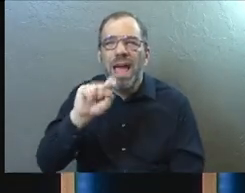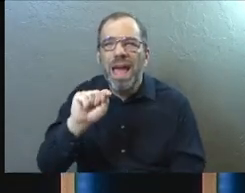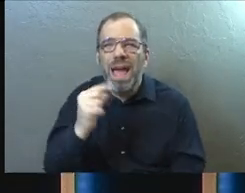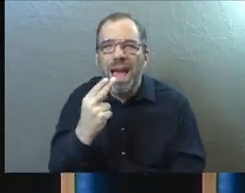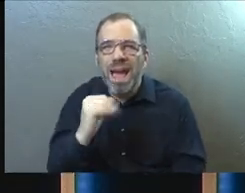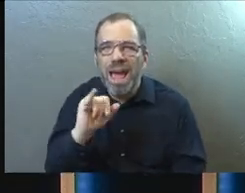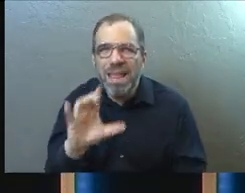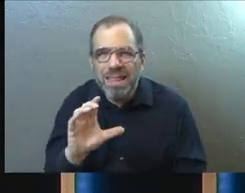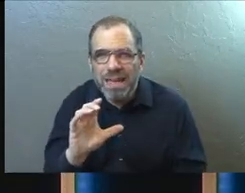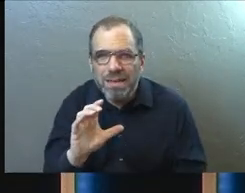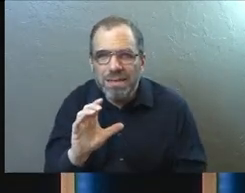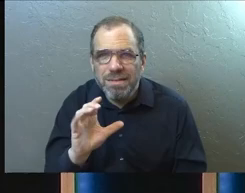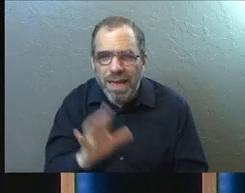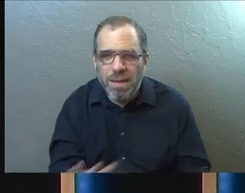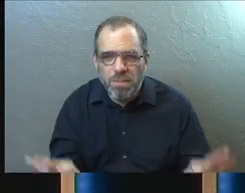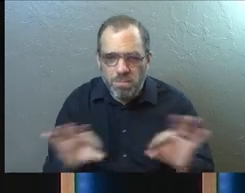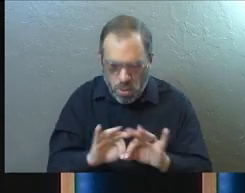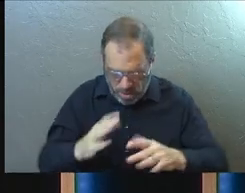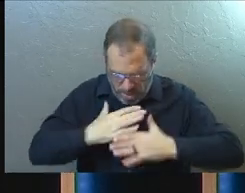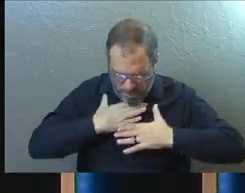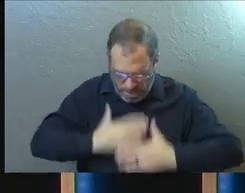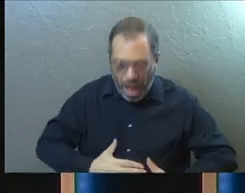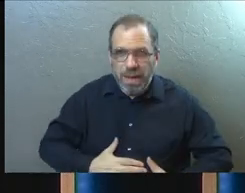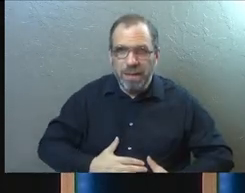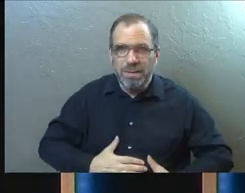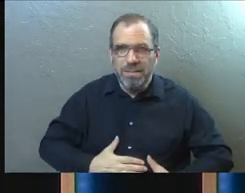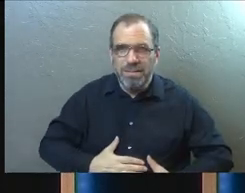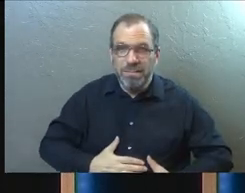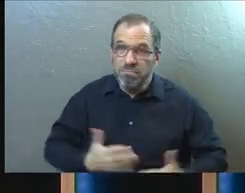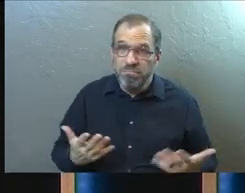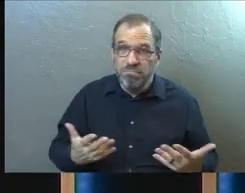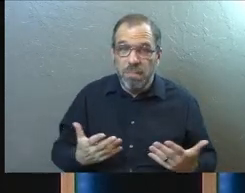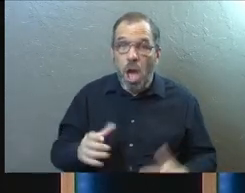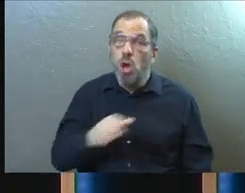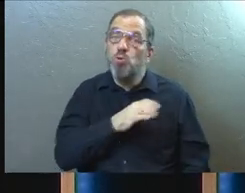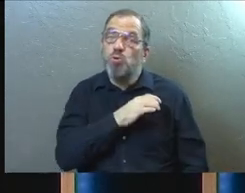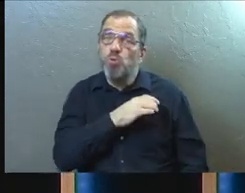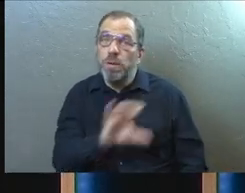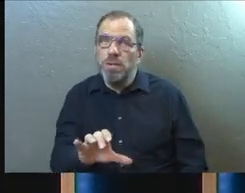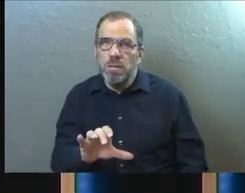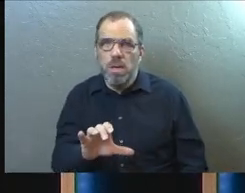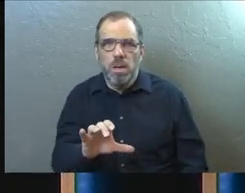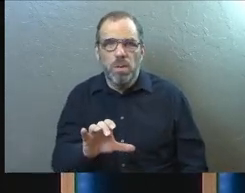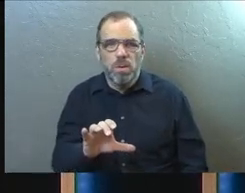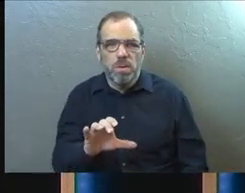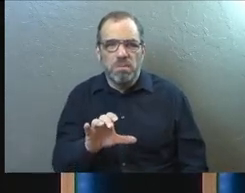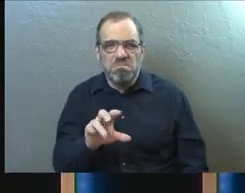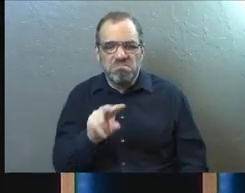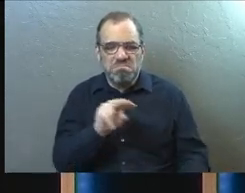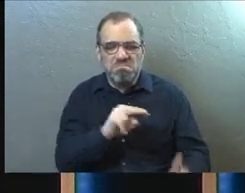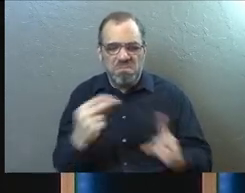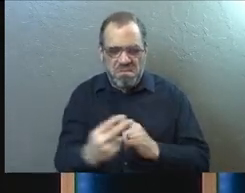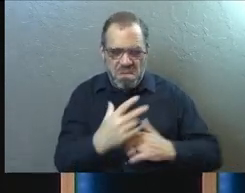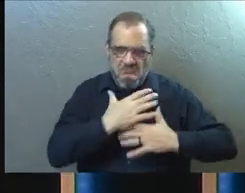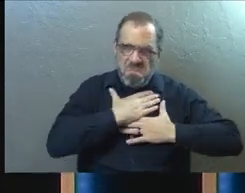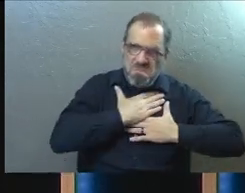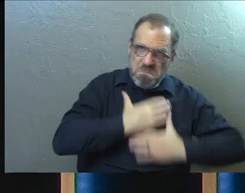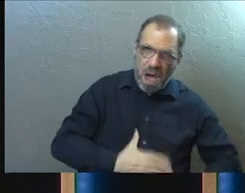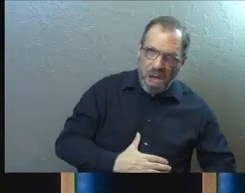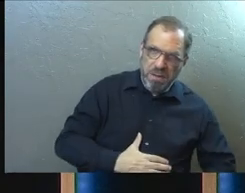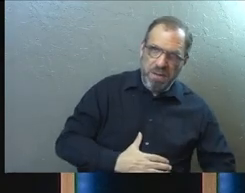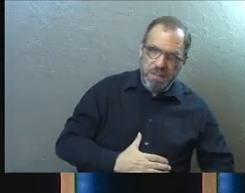a new idea about the importance of the human body. I would say Christianity has a high view of the body.